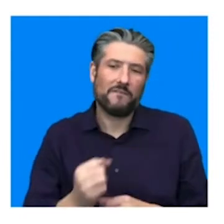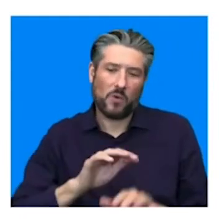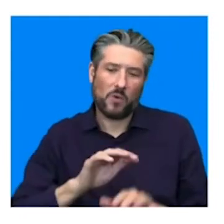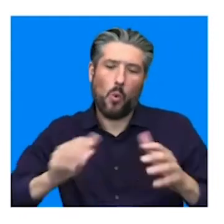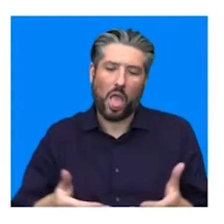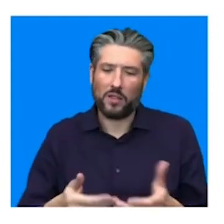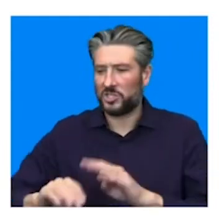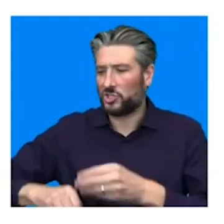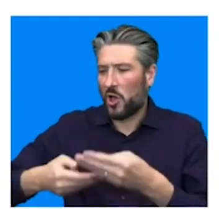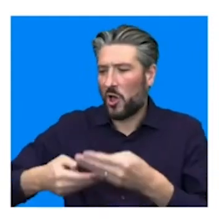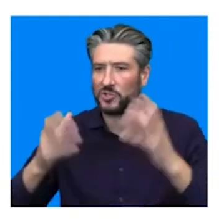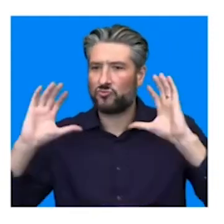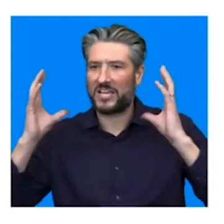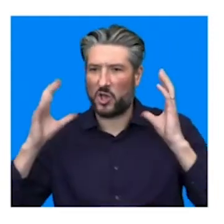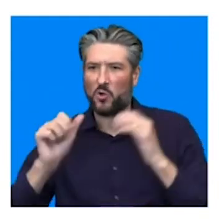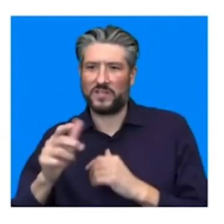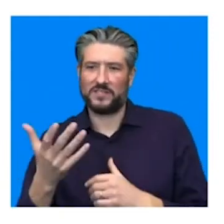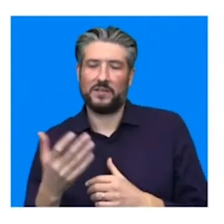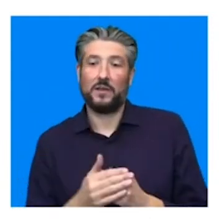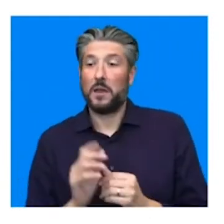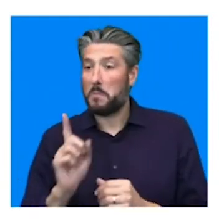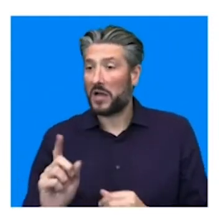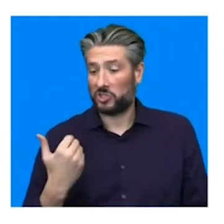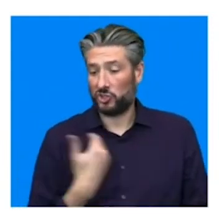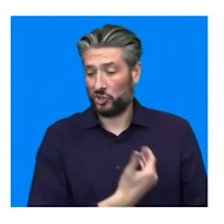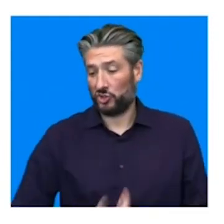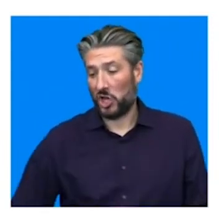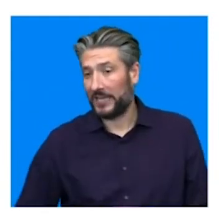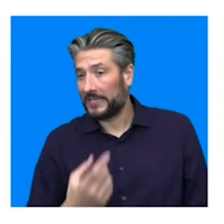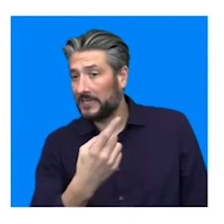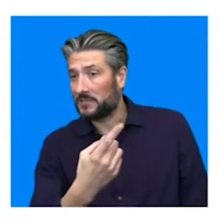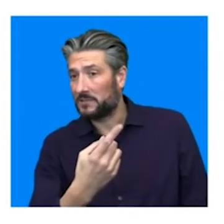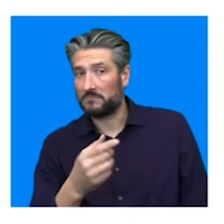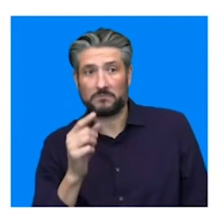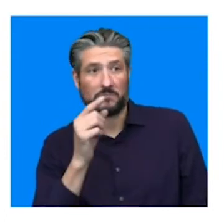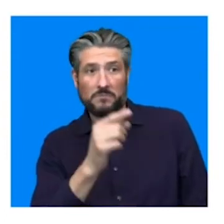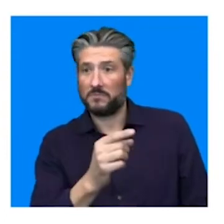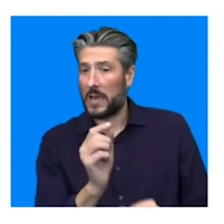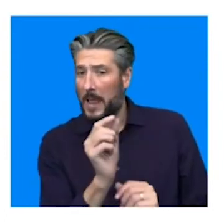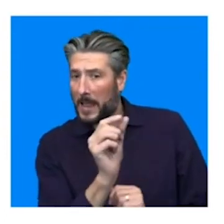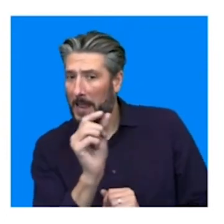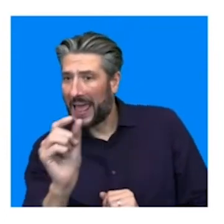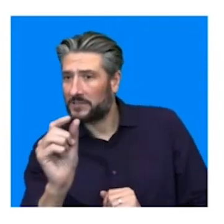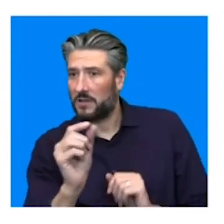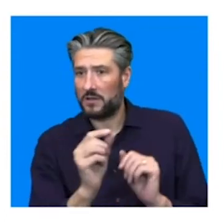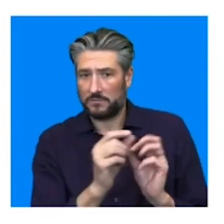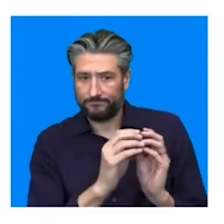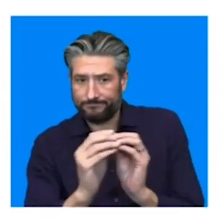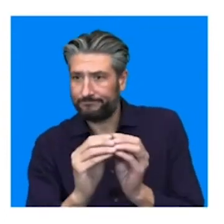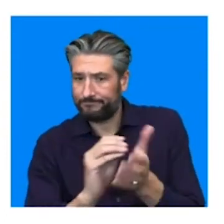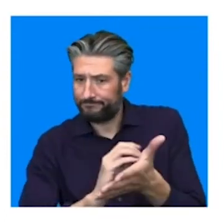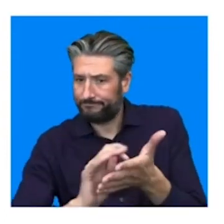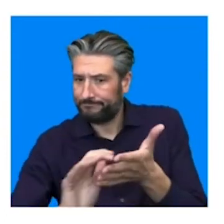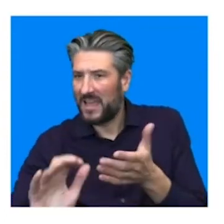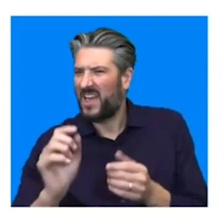But when it comes to, say, like, Chinese letter set, et cetera, I mean, that's huge. And that's, or Indian